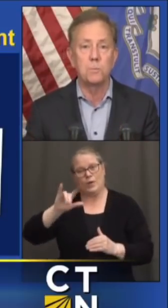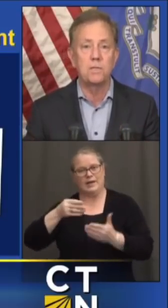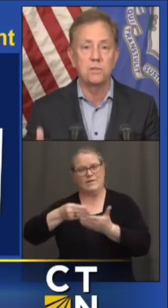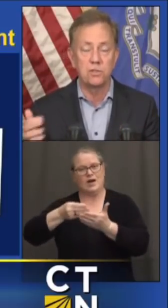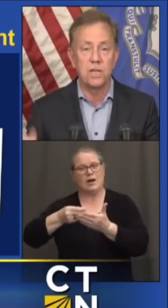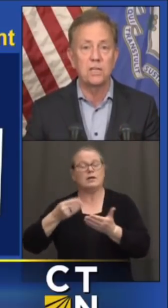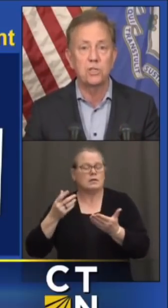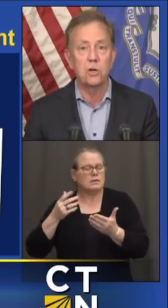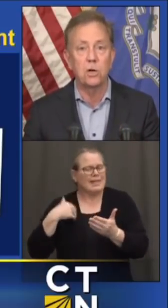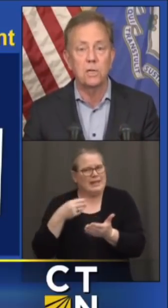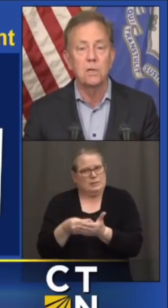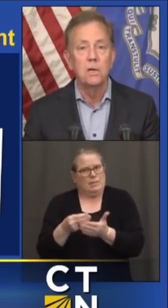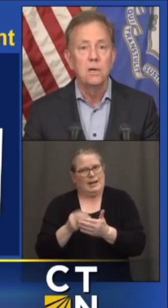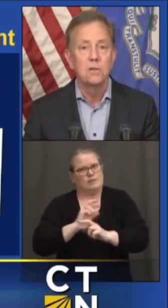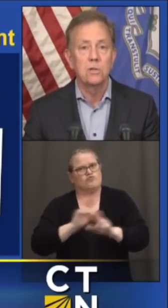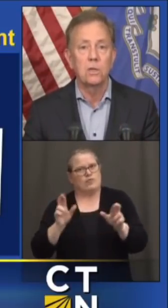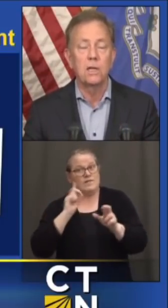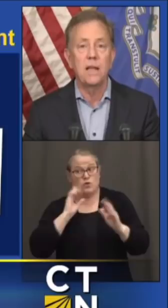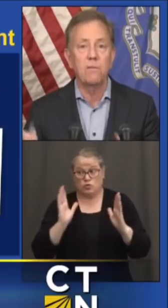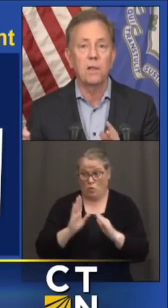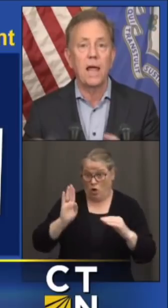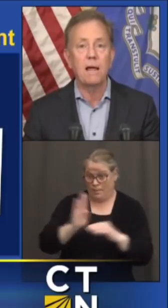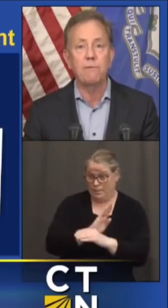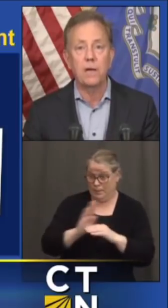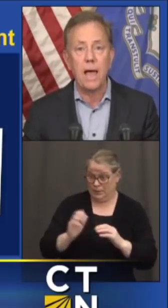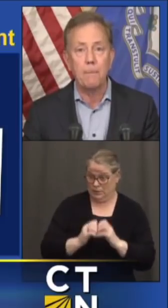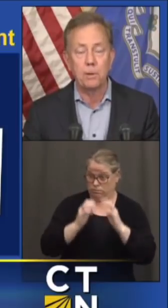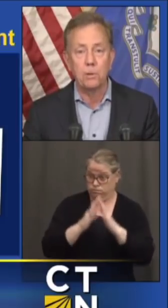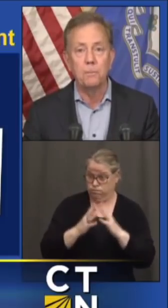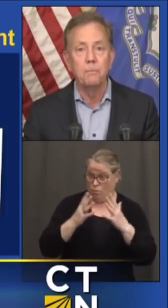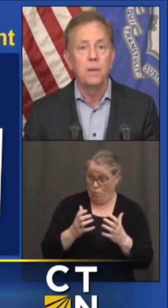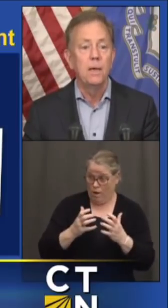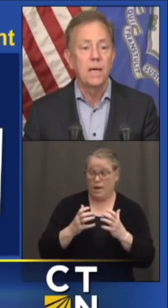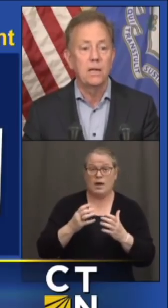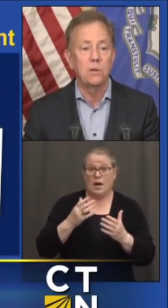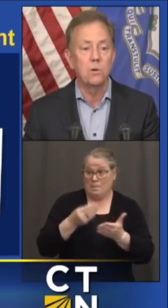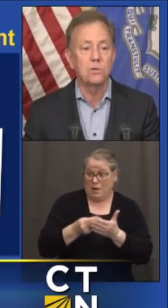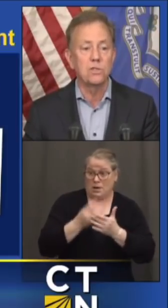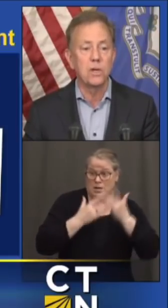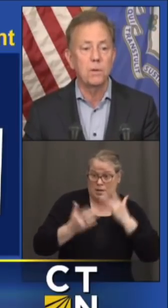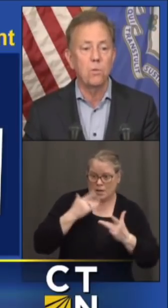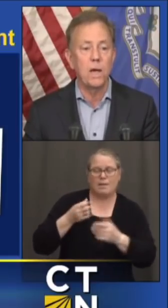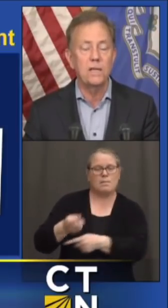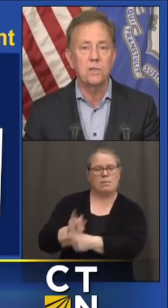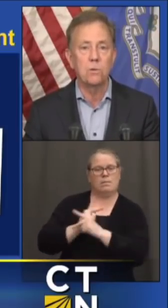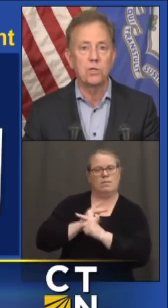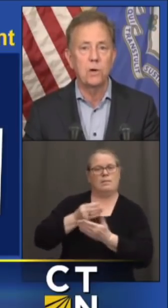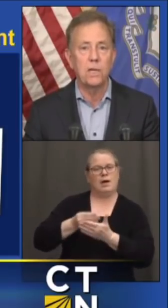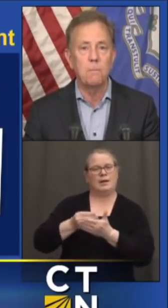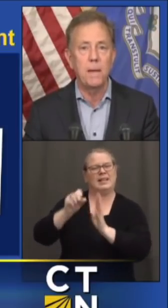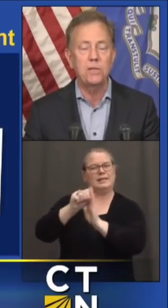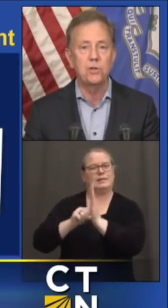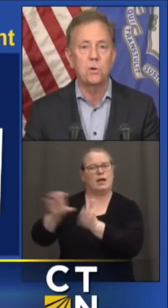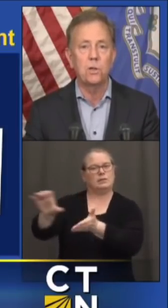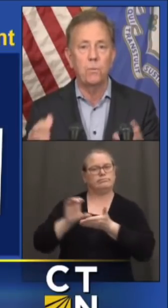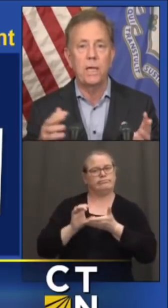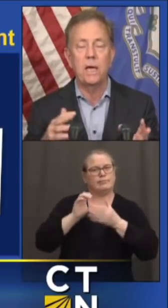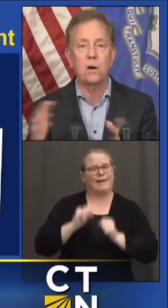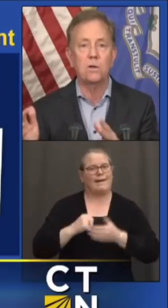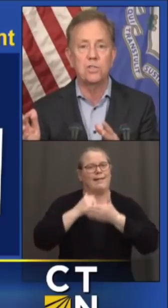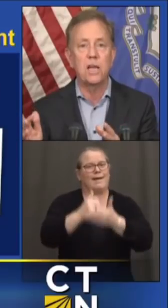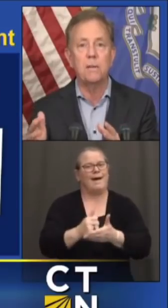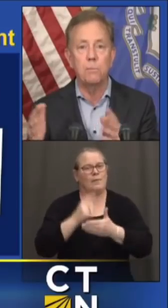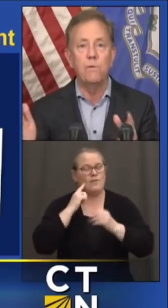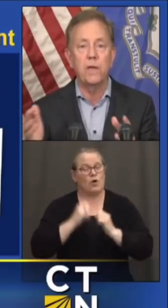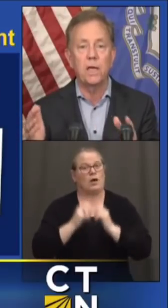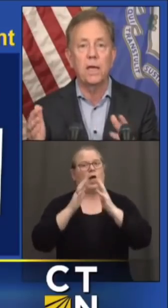smallest businesses get started so that they never lack for capital. And those are some of the ways that we're trying to make sure that we